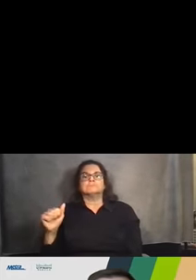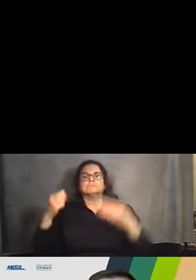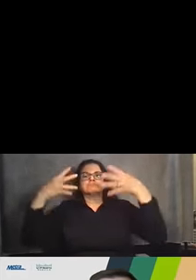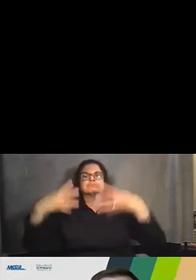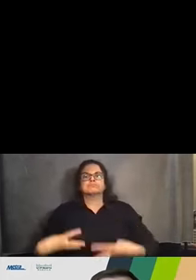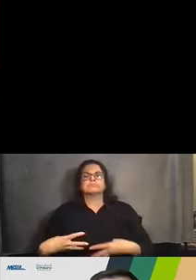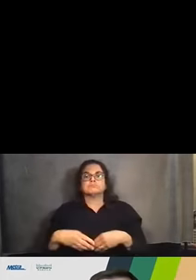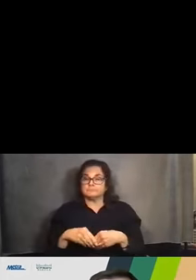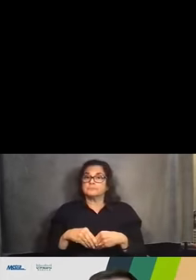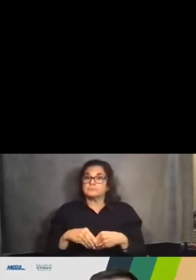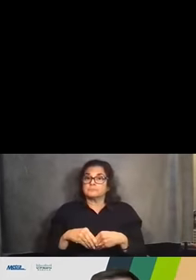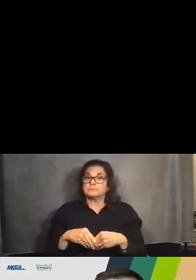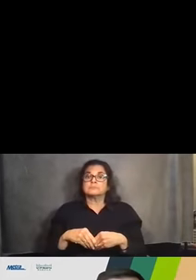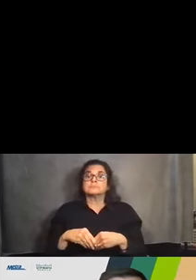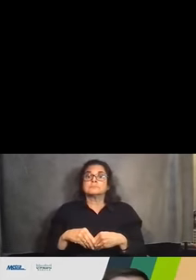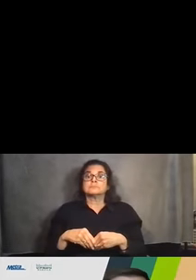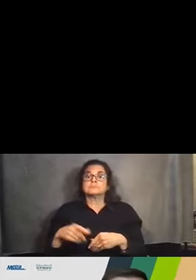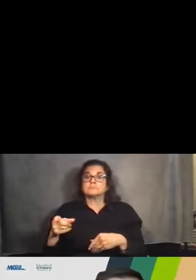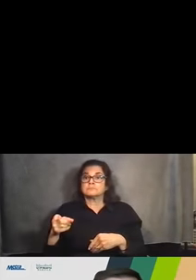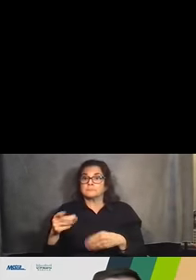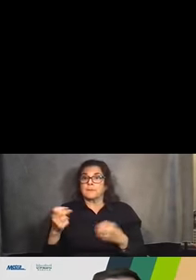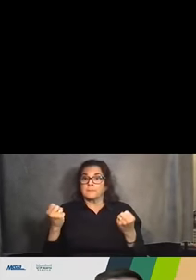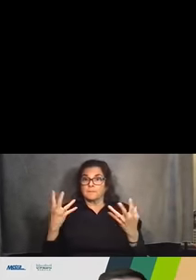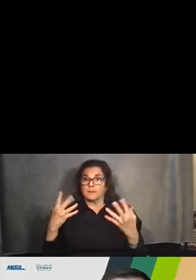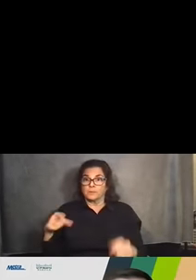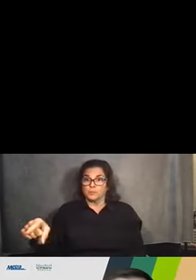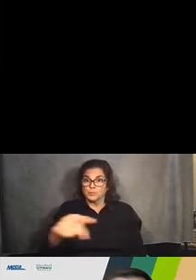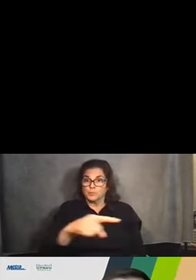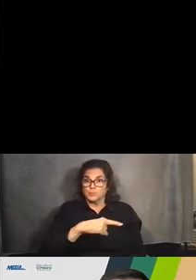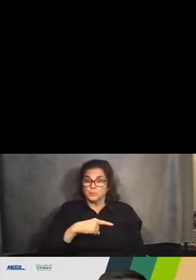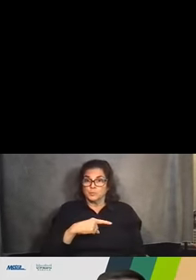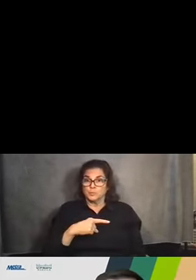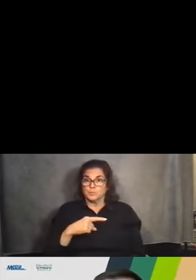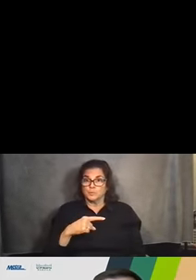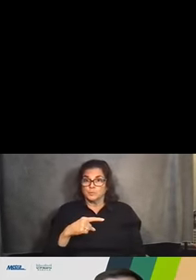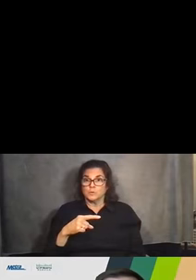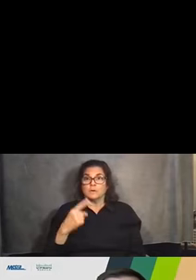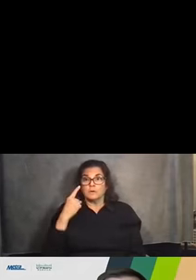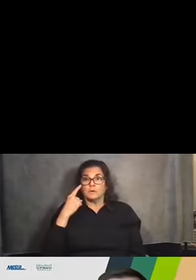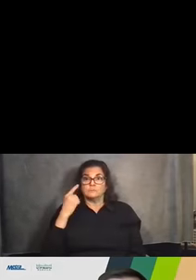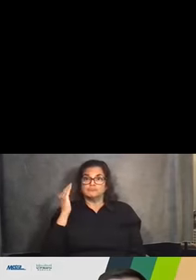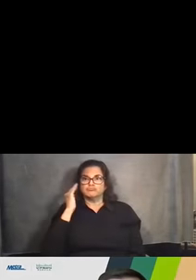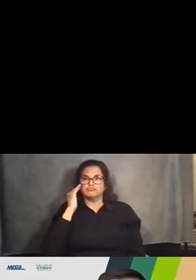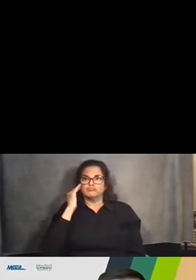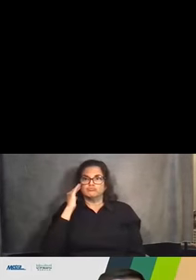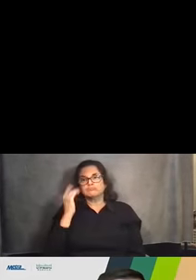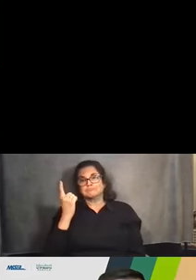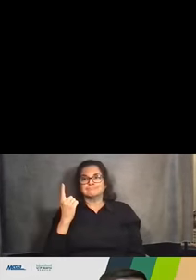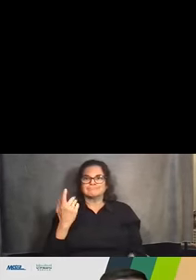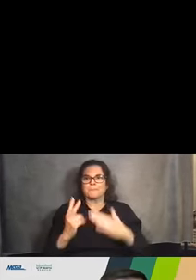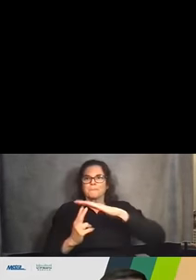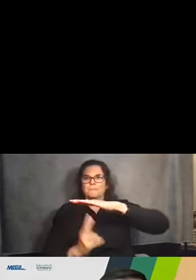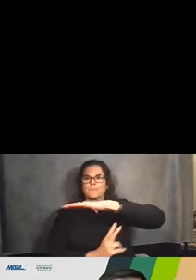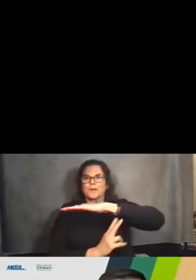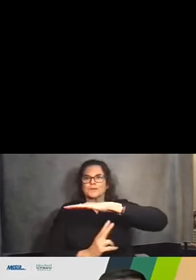this presentation are very familiar with at least one of these bridges, and that's why you're here